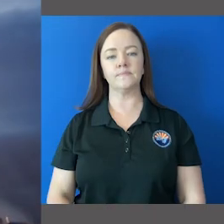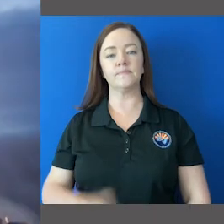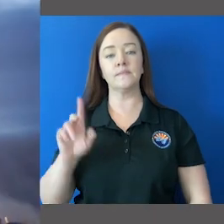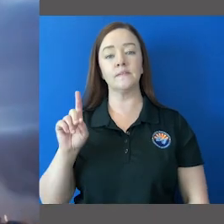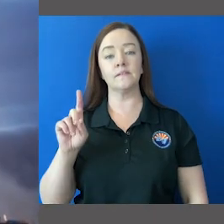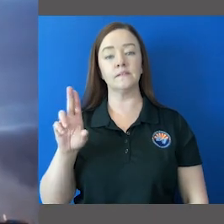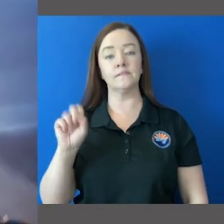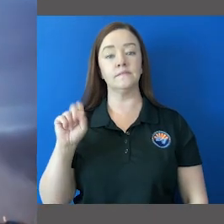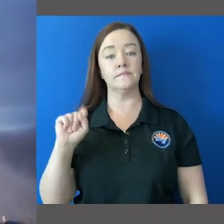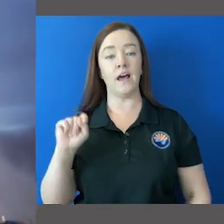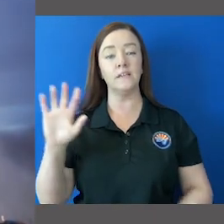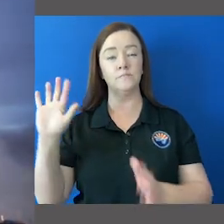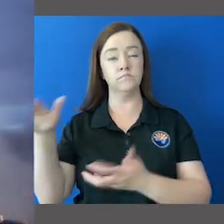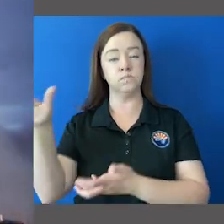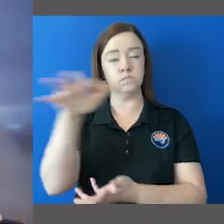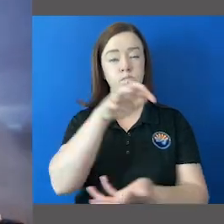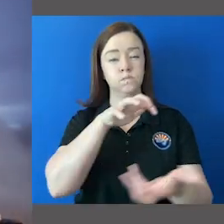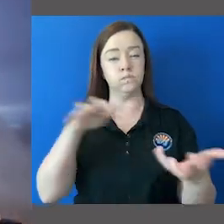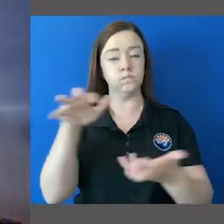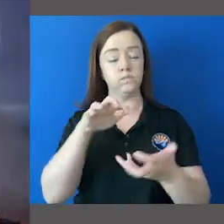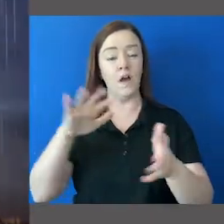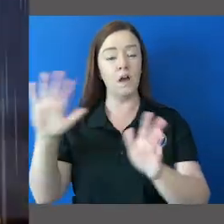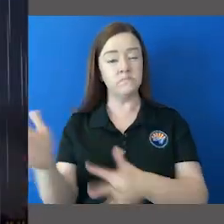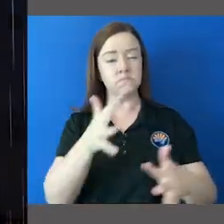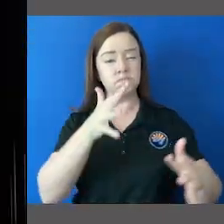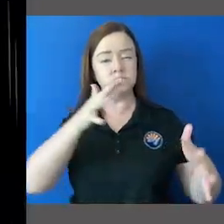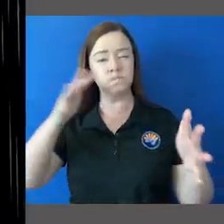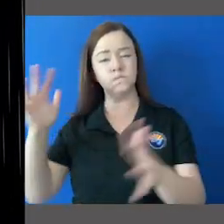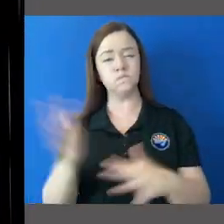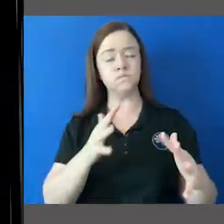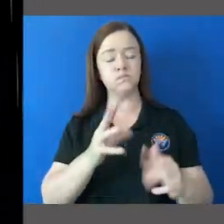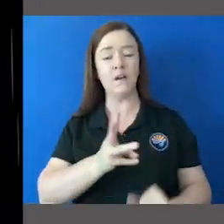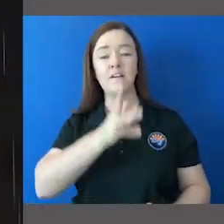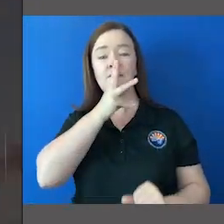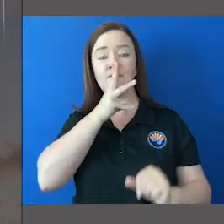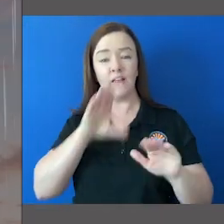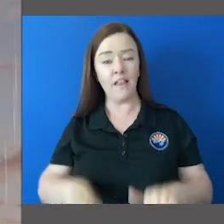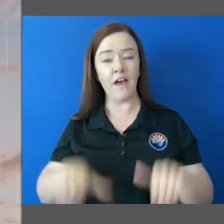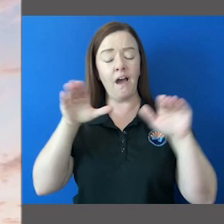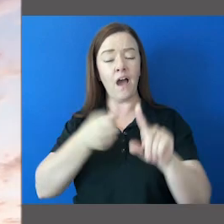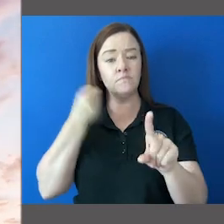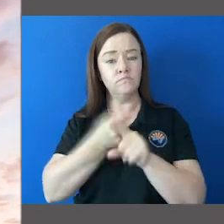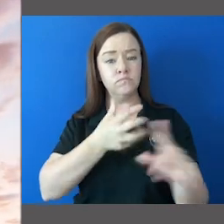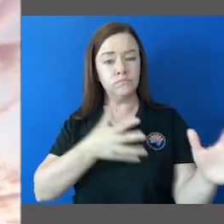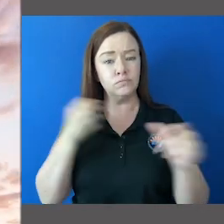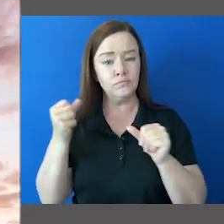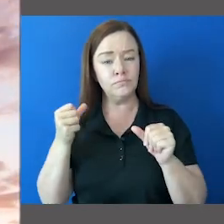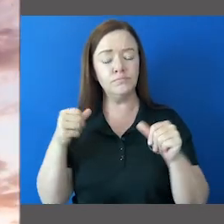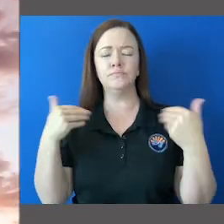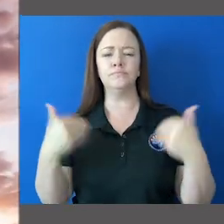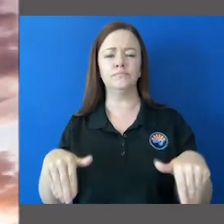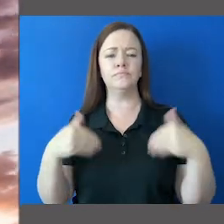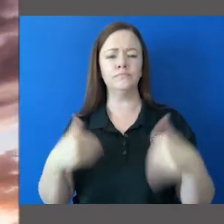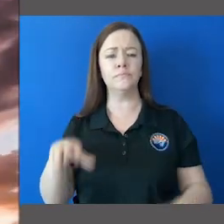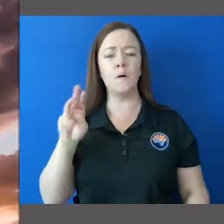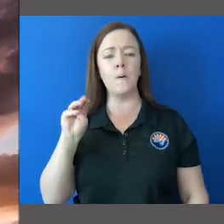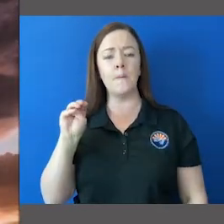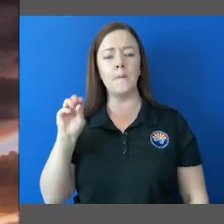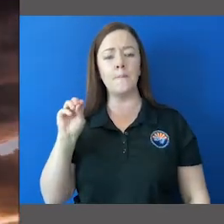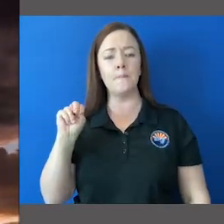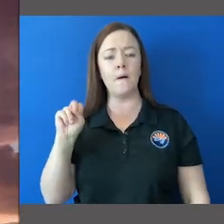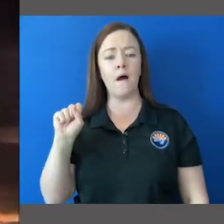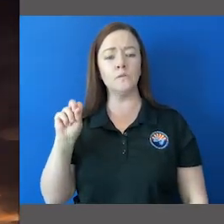dust storms strong winds flash floods once the monsoon season arrives in the desert southwest